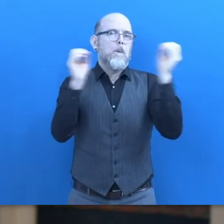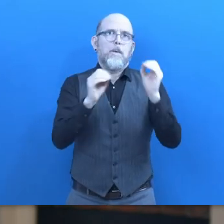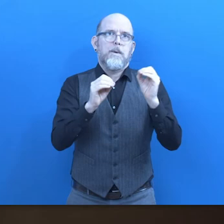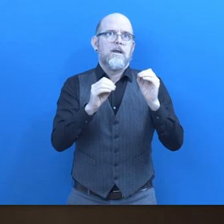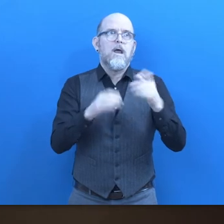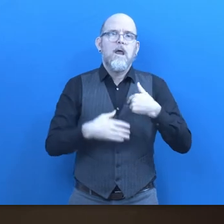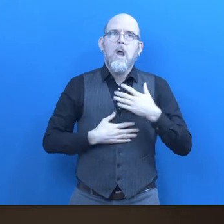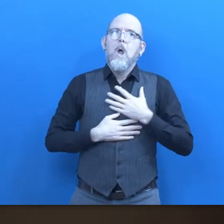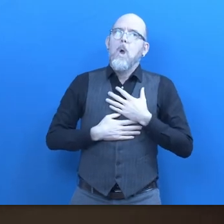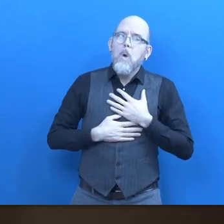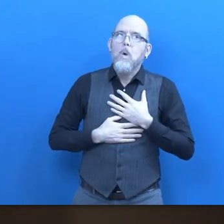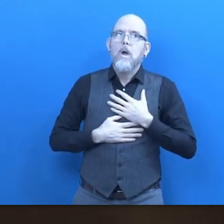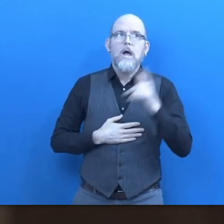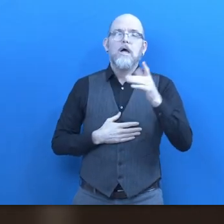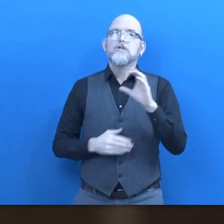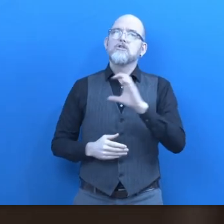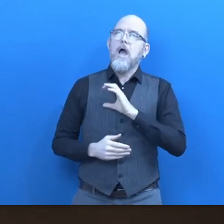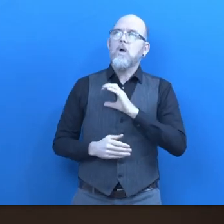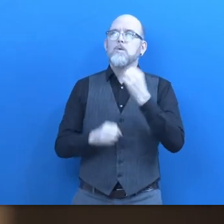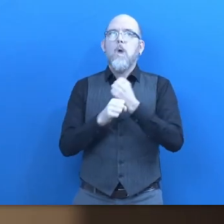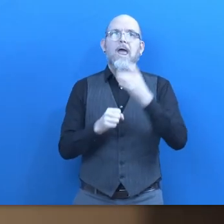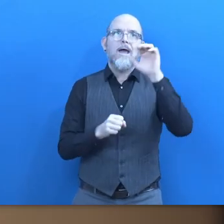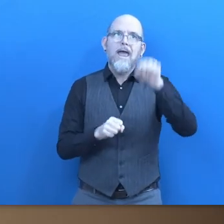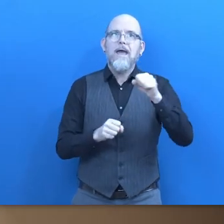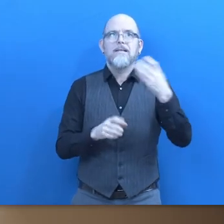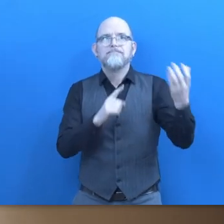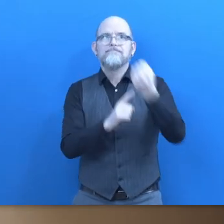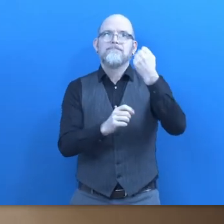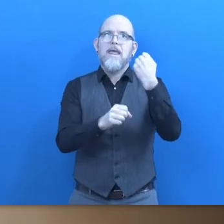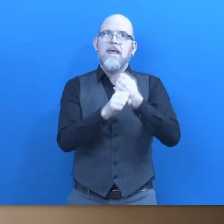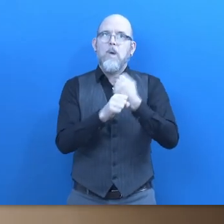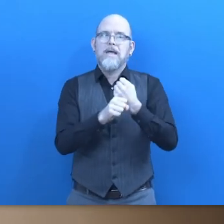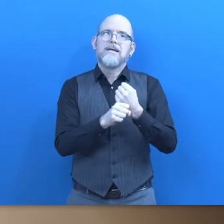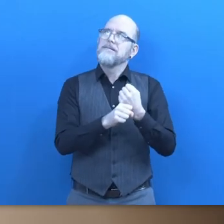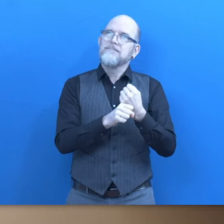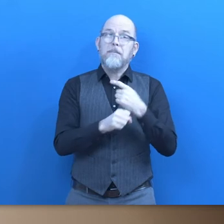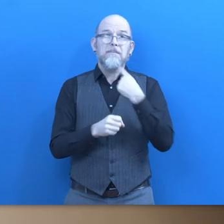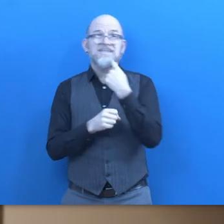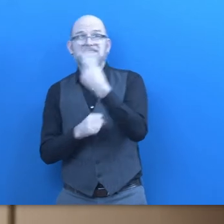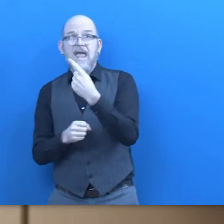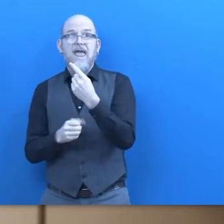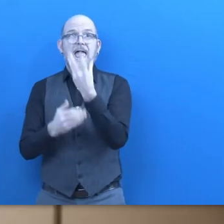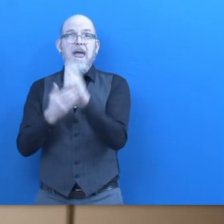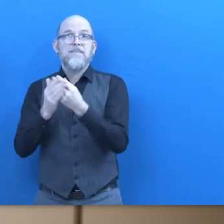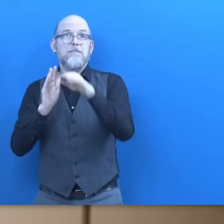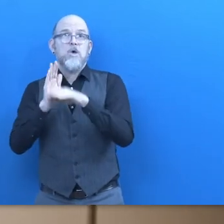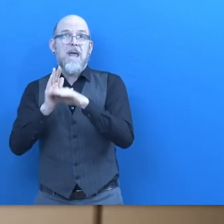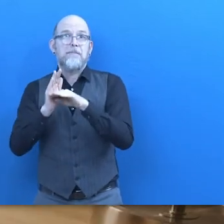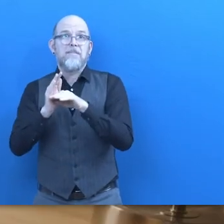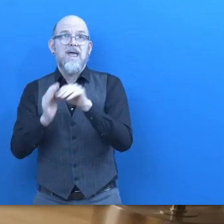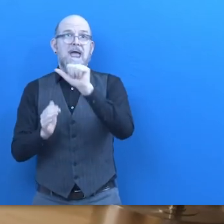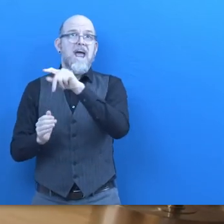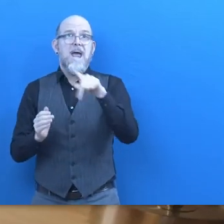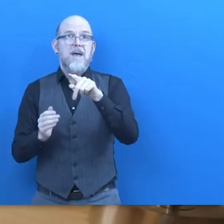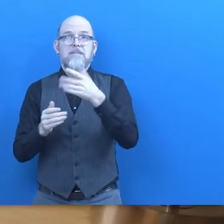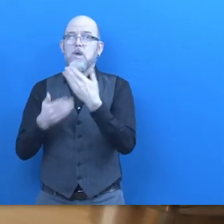these apps and these devices are doing is enabling people like me to be able to live normal fully functioning lives and